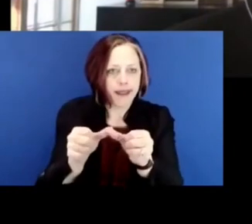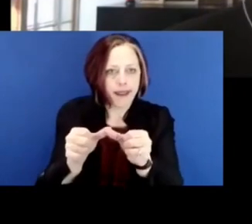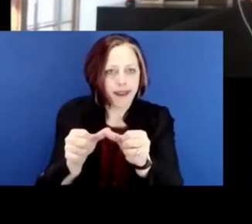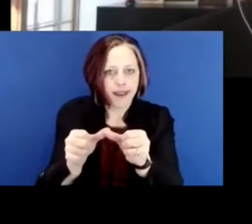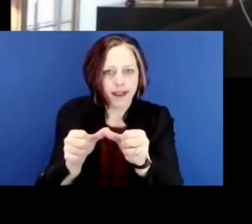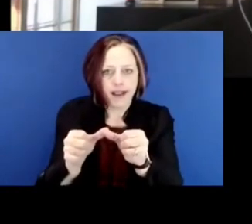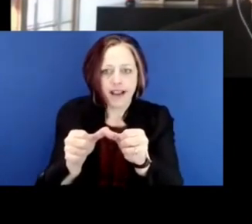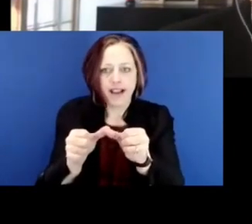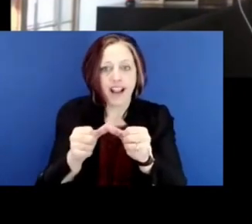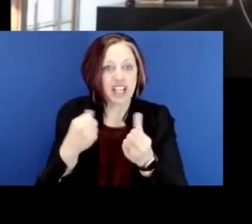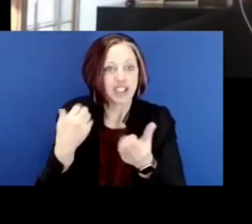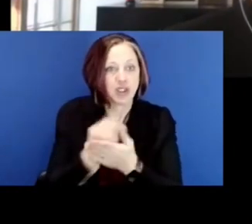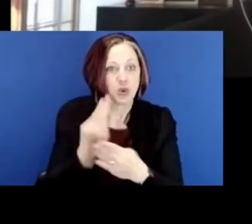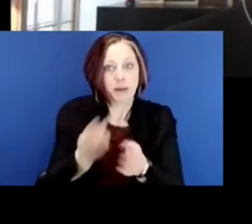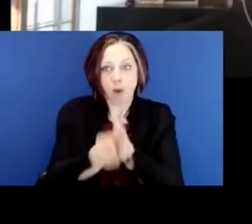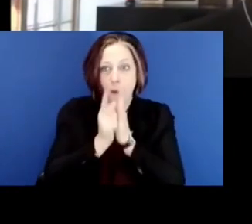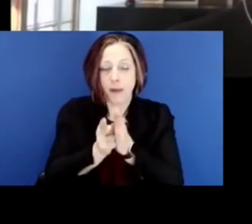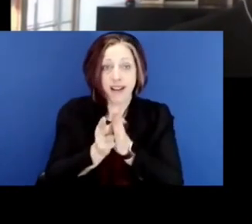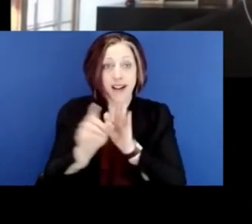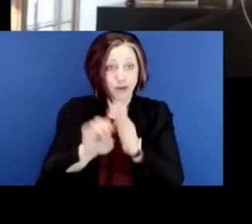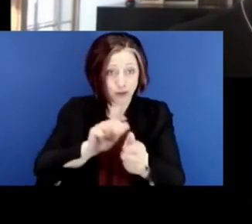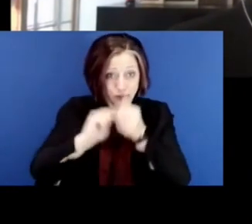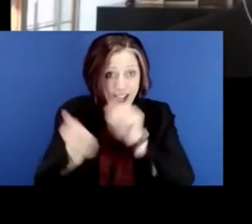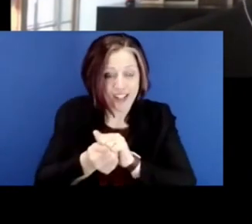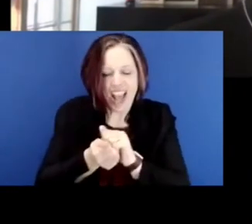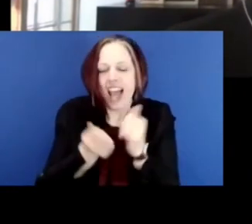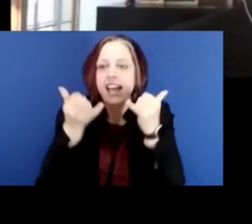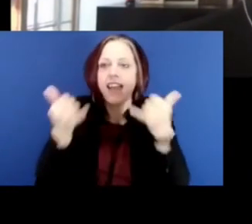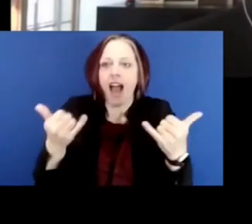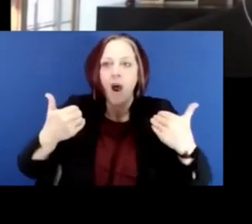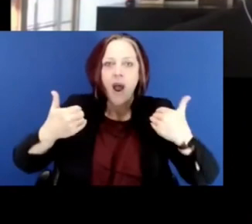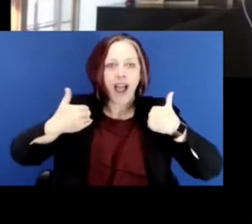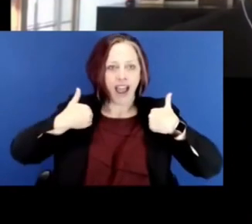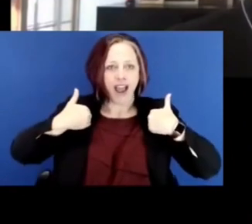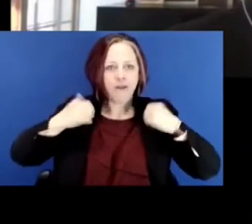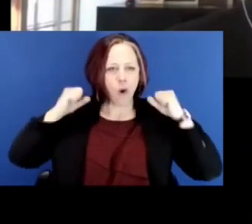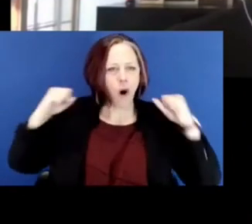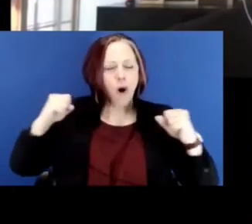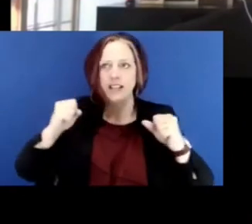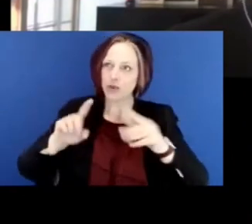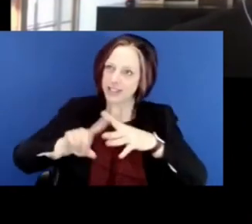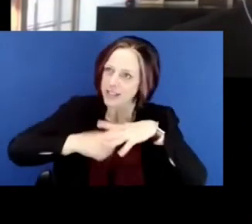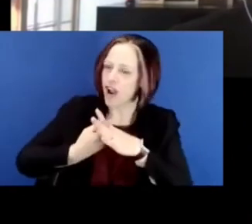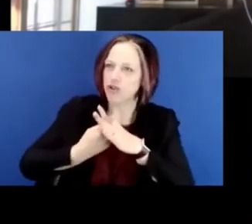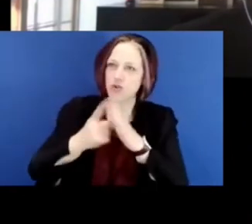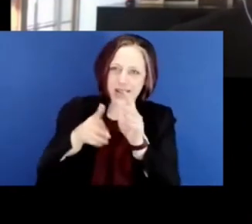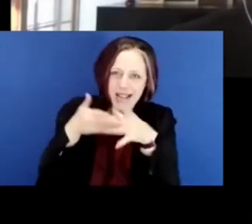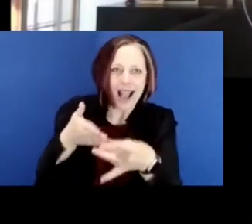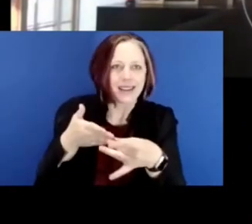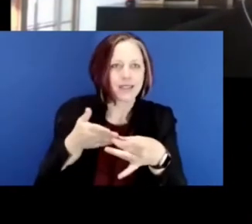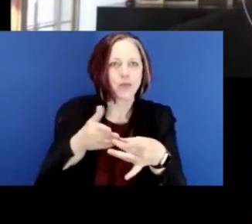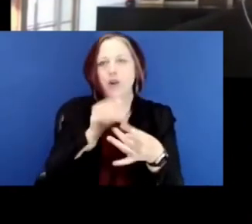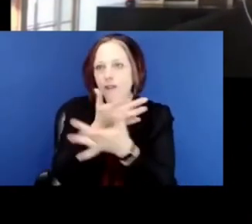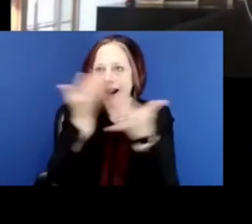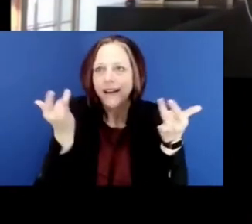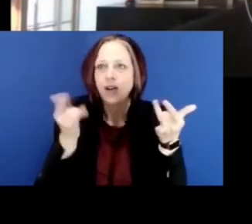It seizes this moment. It changes the constitution. And now we have our North Star to guide us from here. So we don't lose sight. We don't